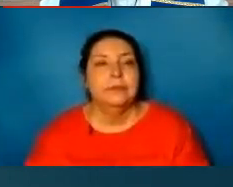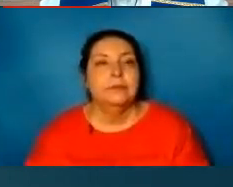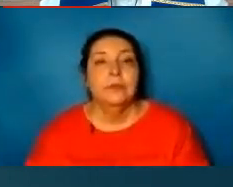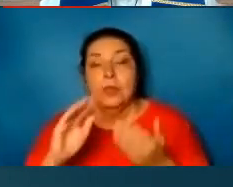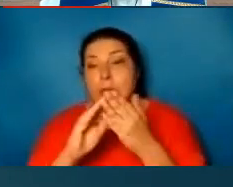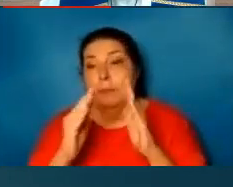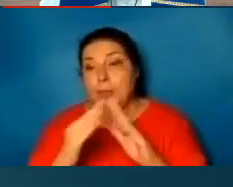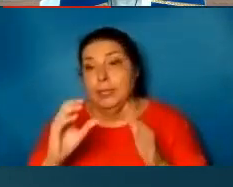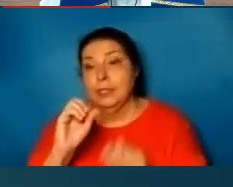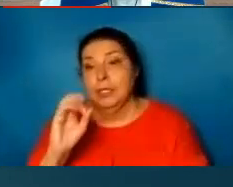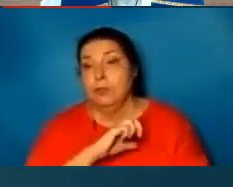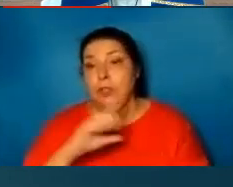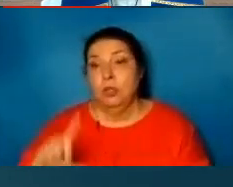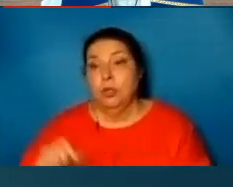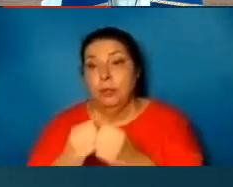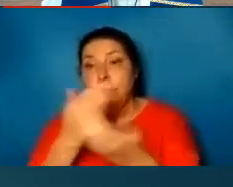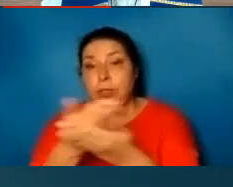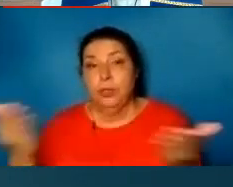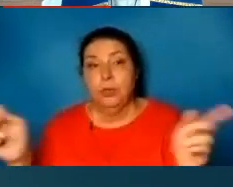The peace of the Lord be with you.